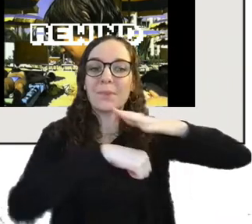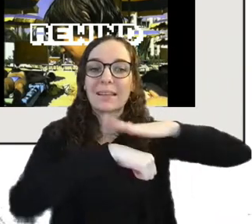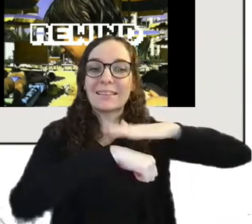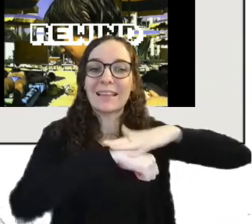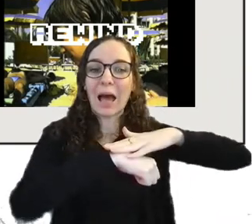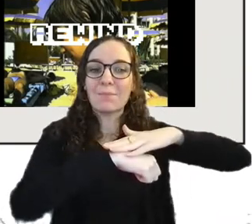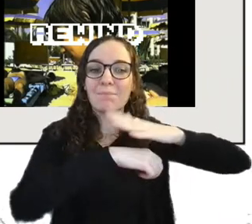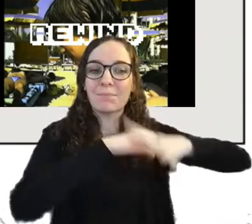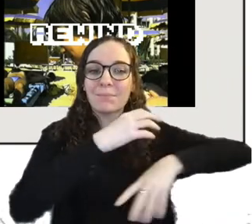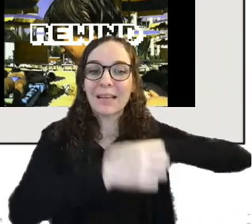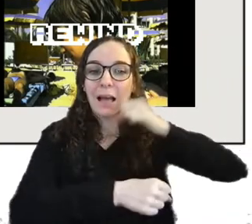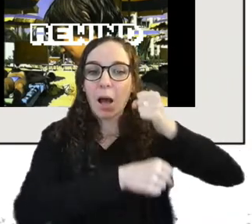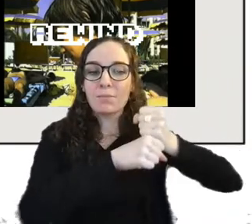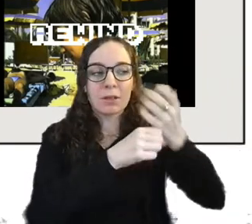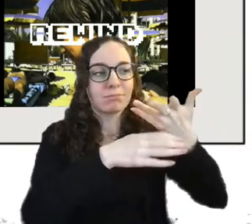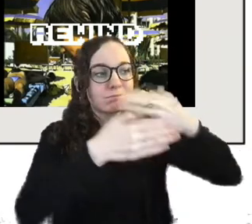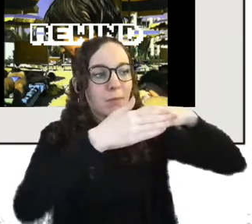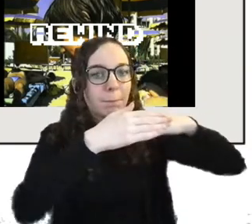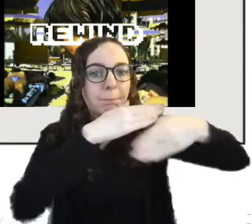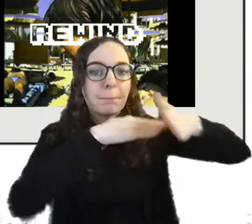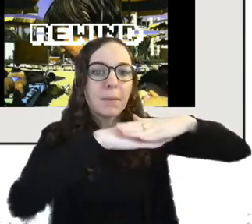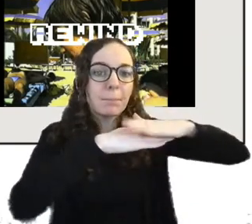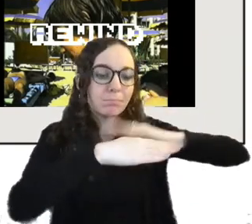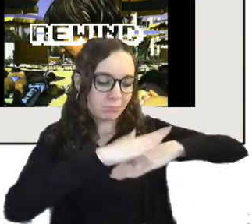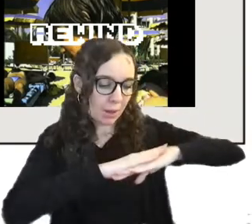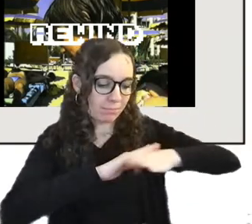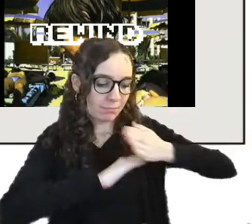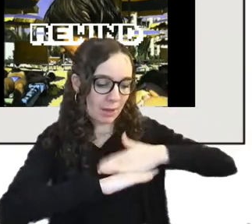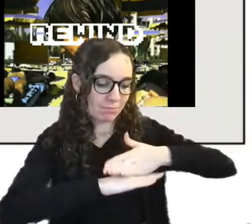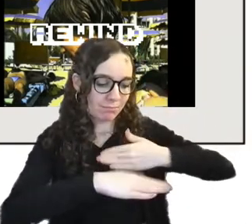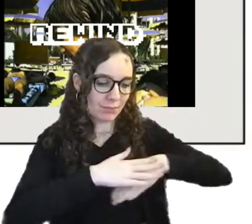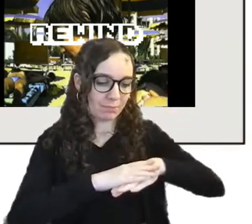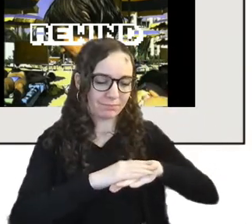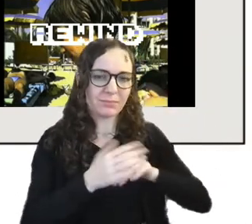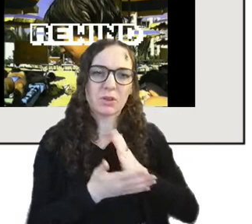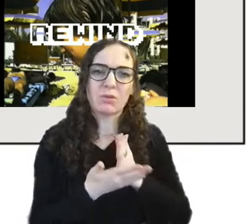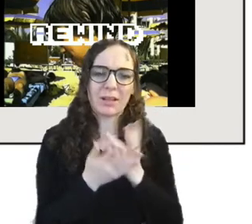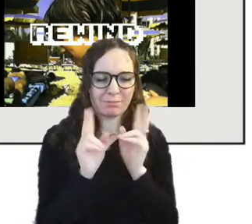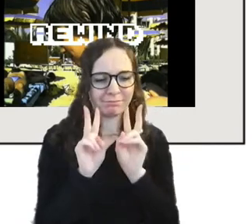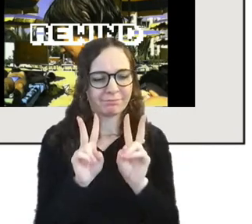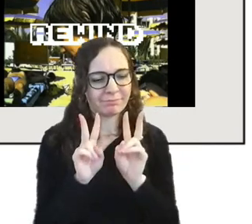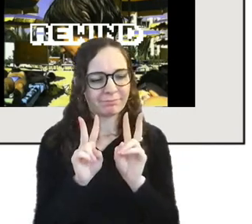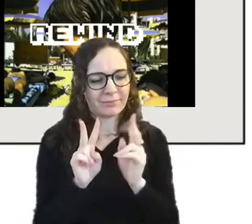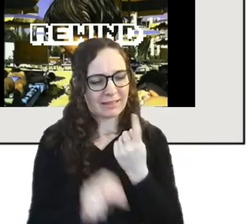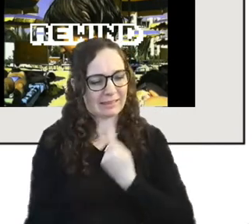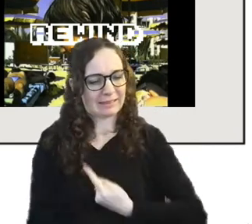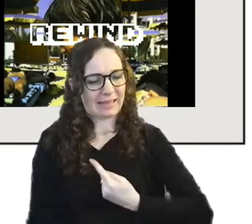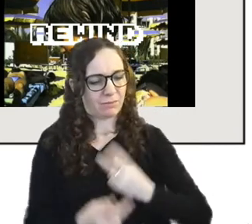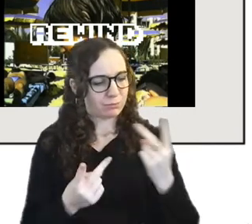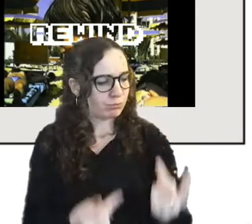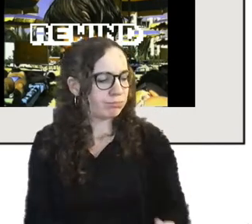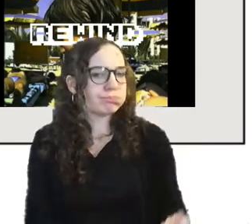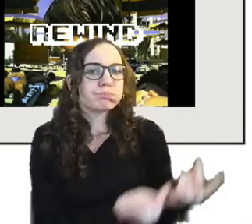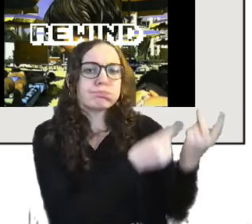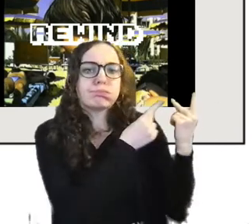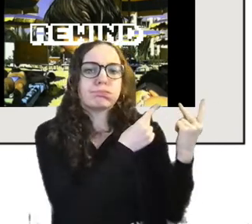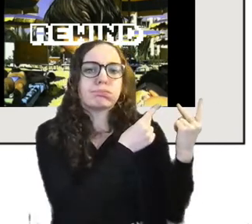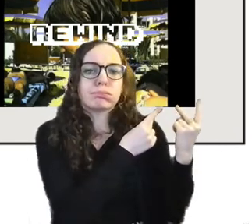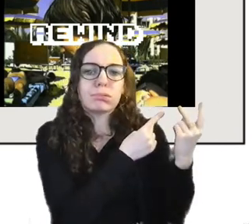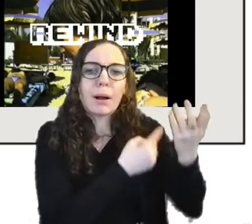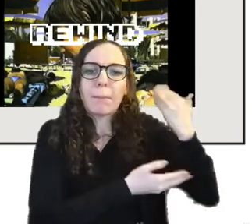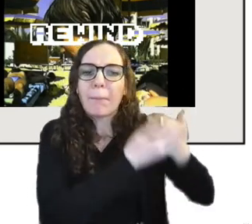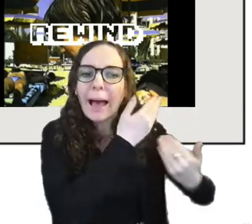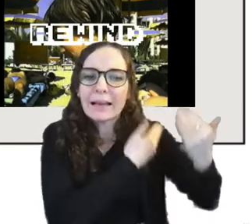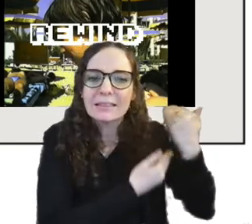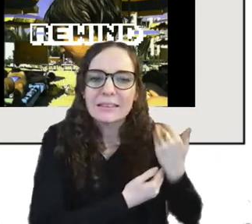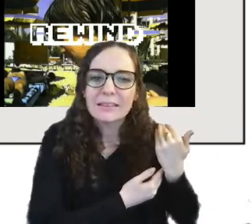it kind of plays on with this idea of revisiting one's past and one's history uh through my own